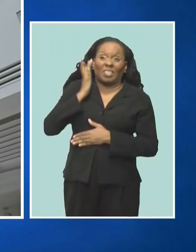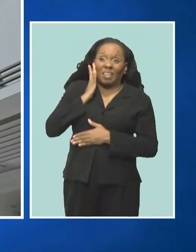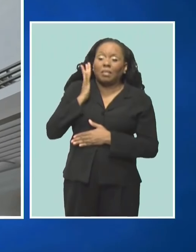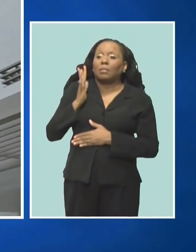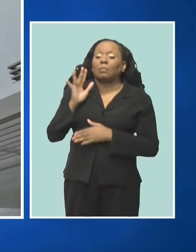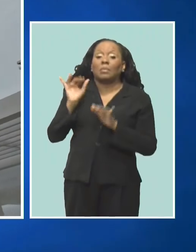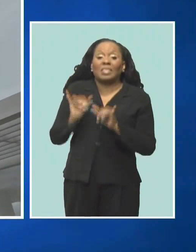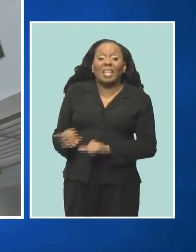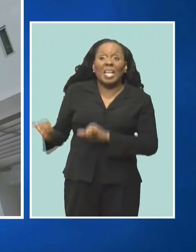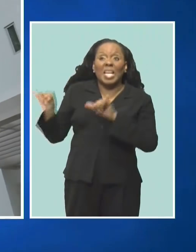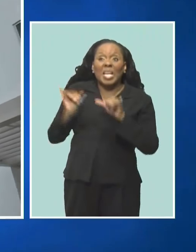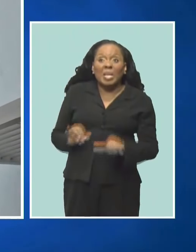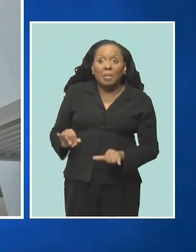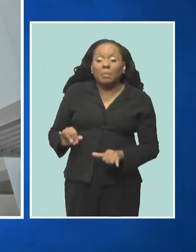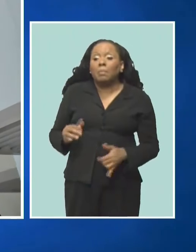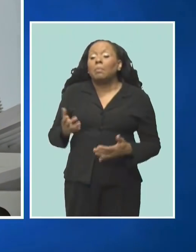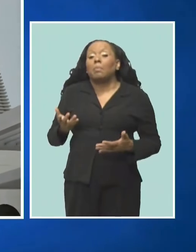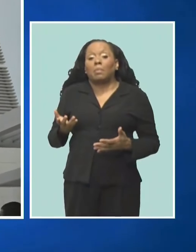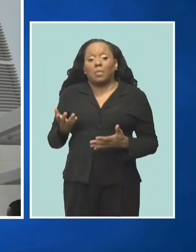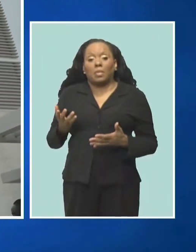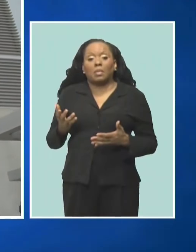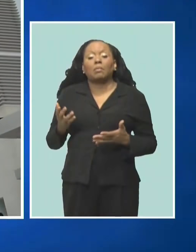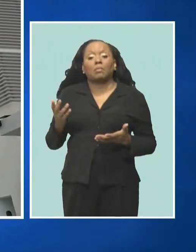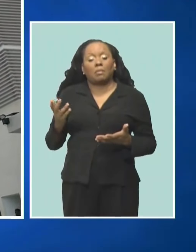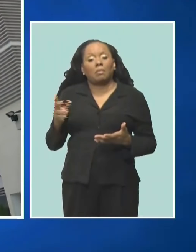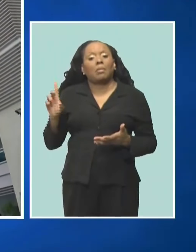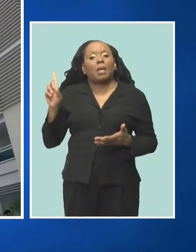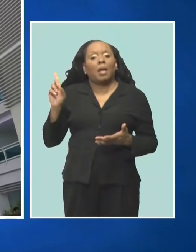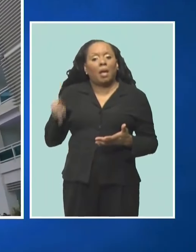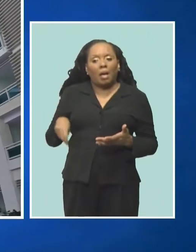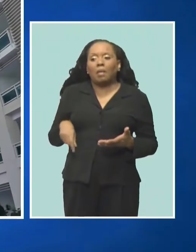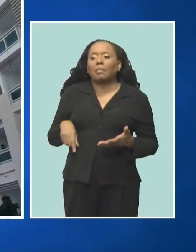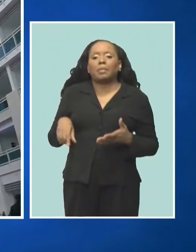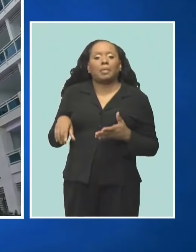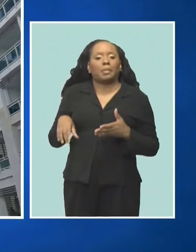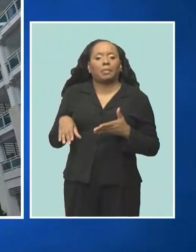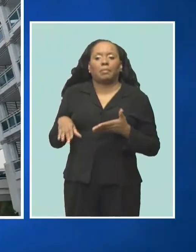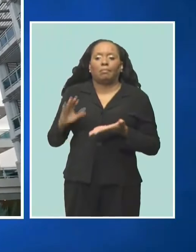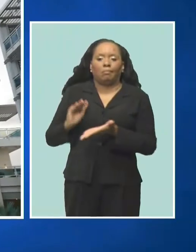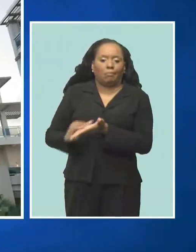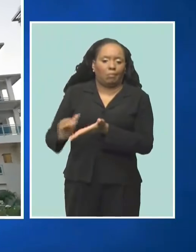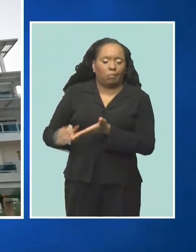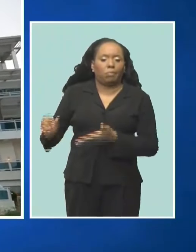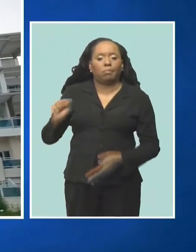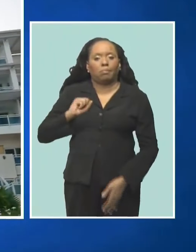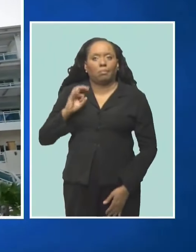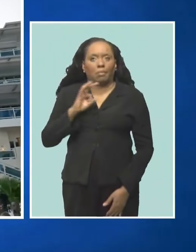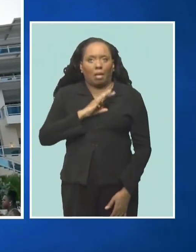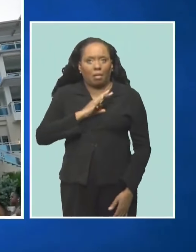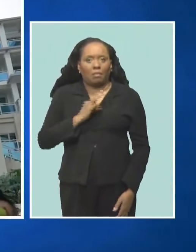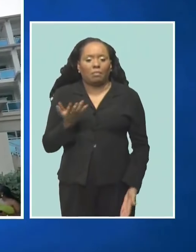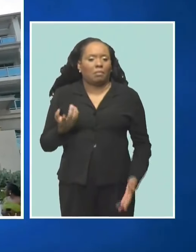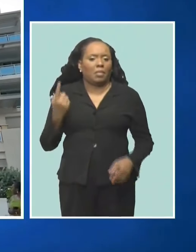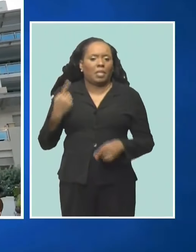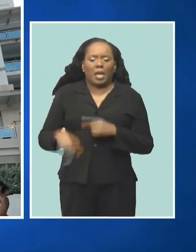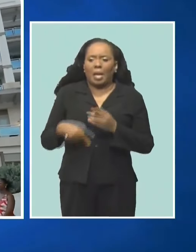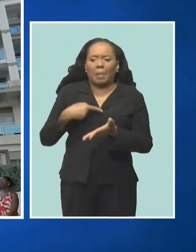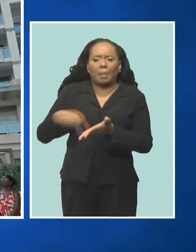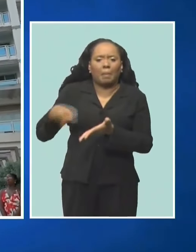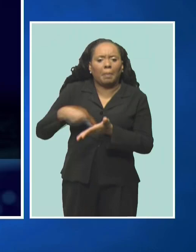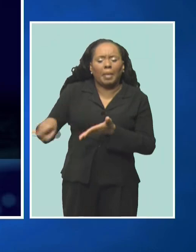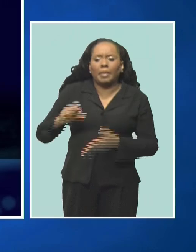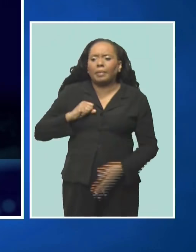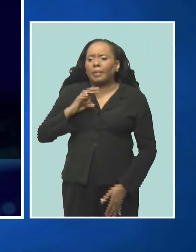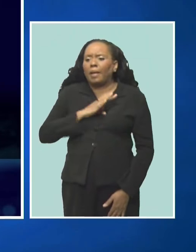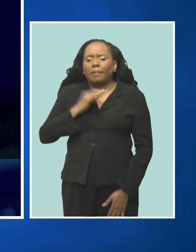or should I say even become lower, then other measures may have to be put in place in order to reduce the payroll, and